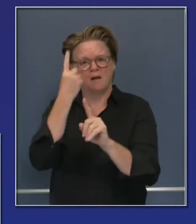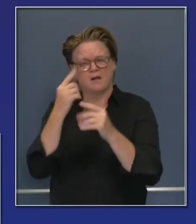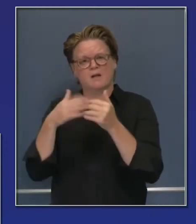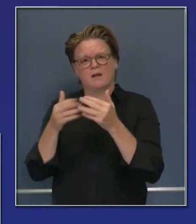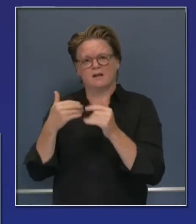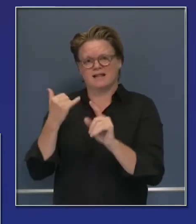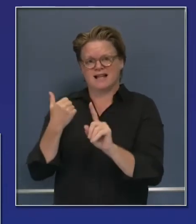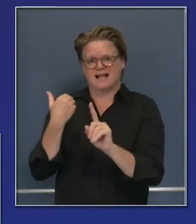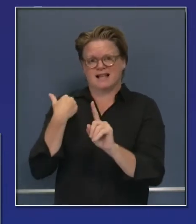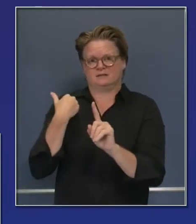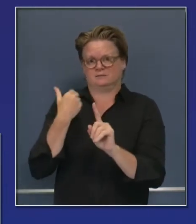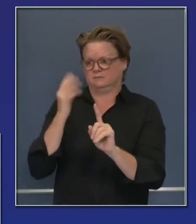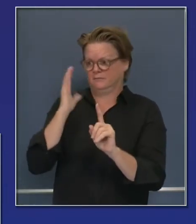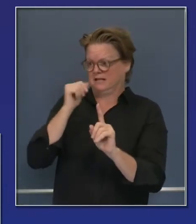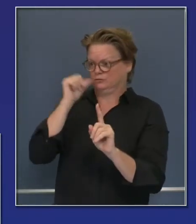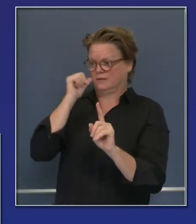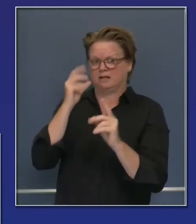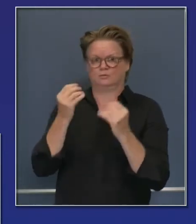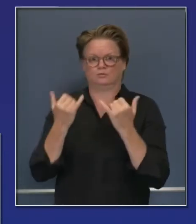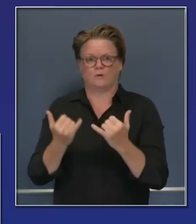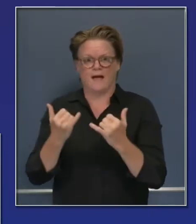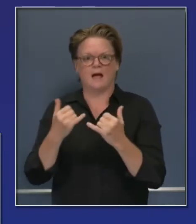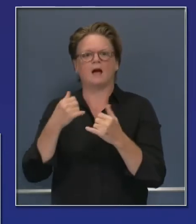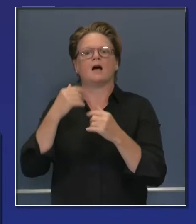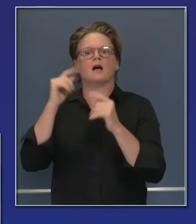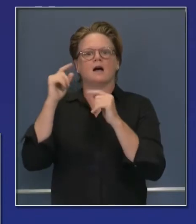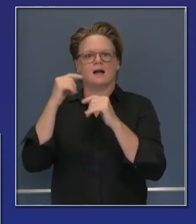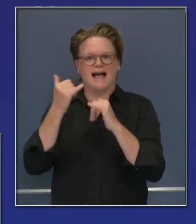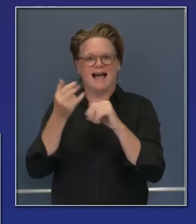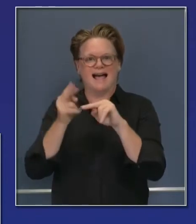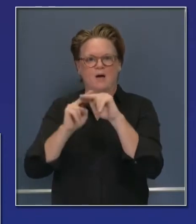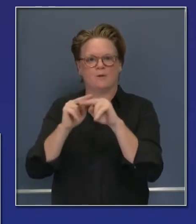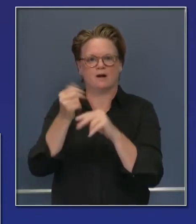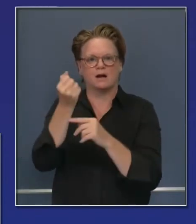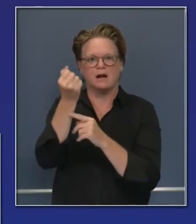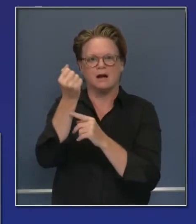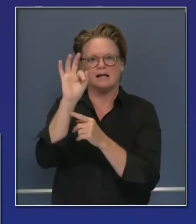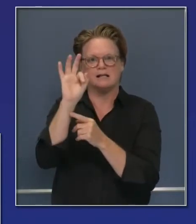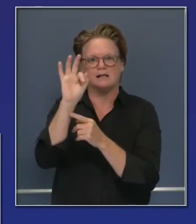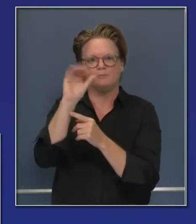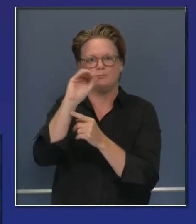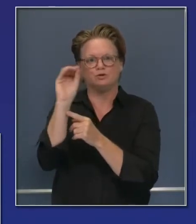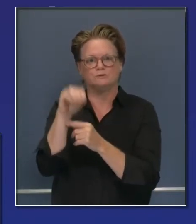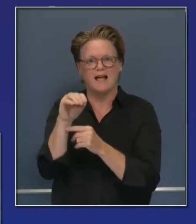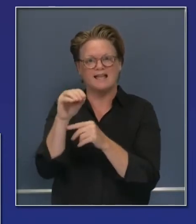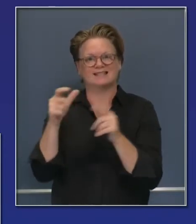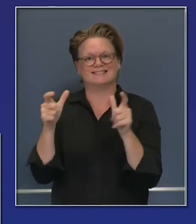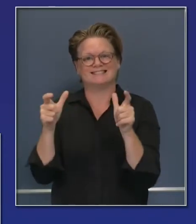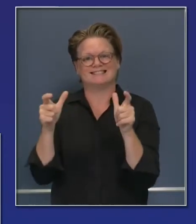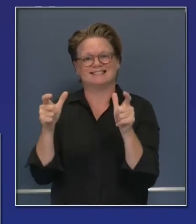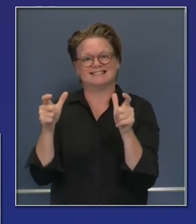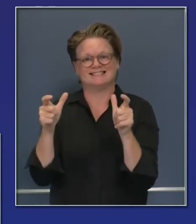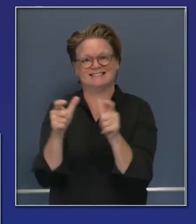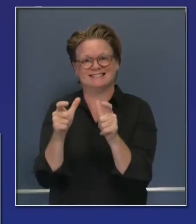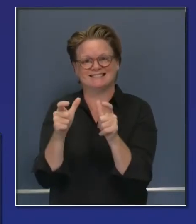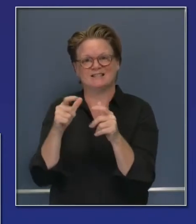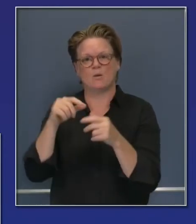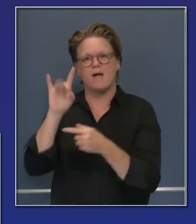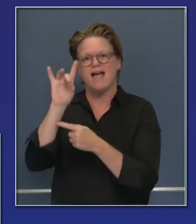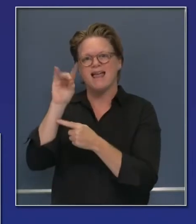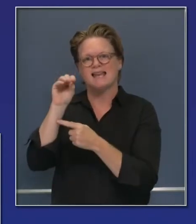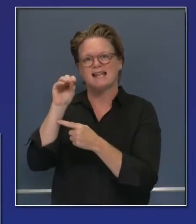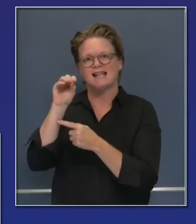kept it under 80,000 acres, making a little more progress on containment, 19 percent. So, encouraging, LNU,